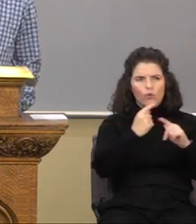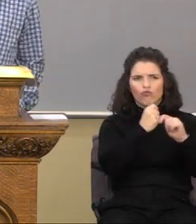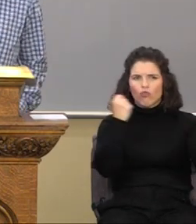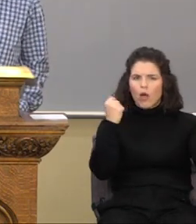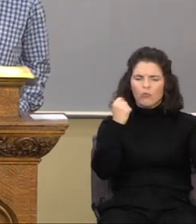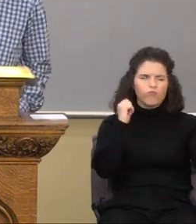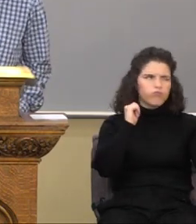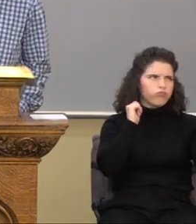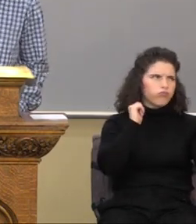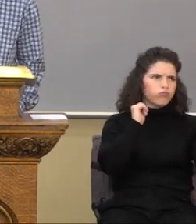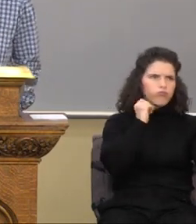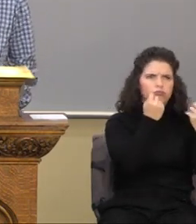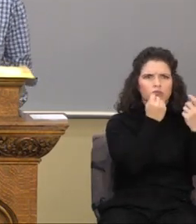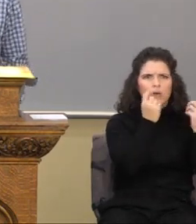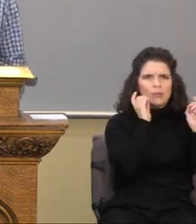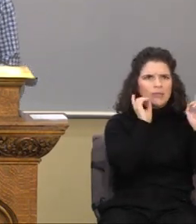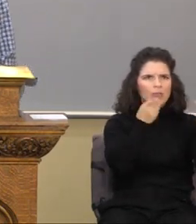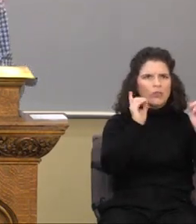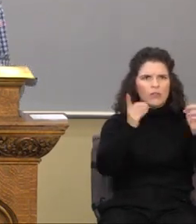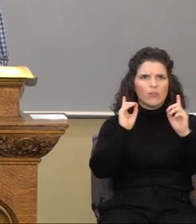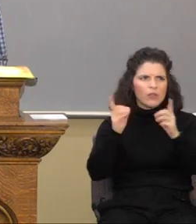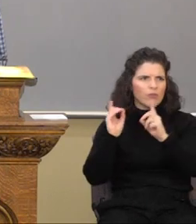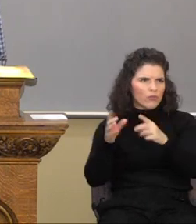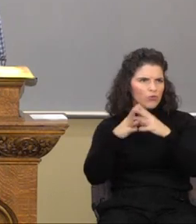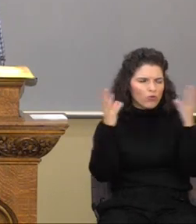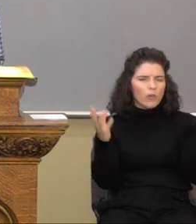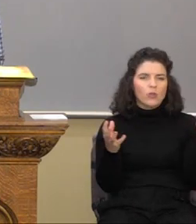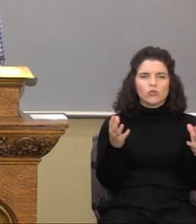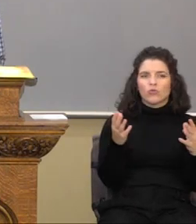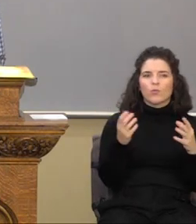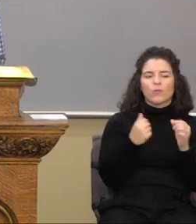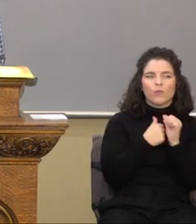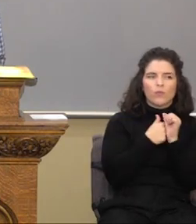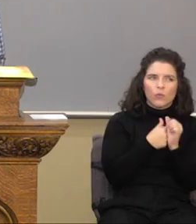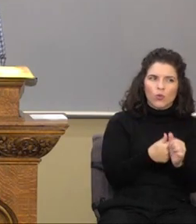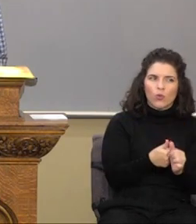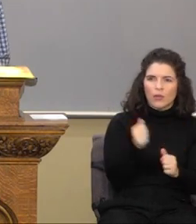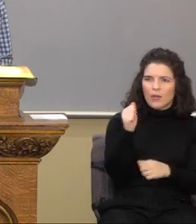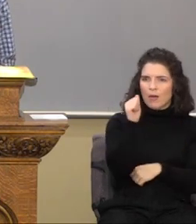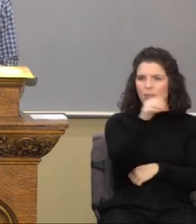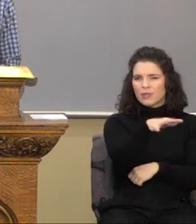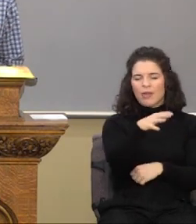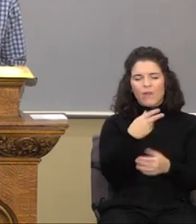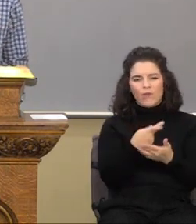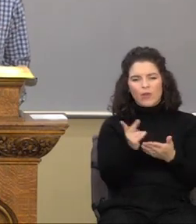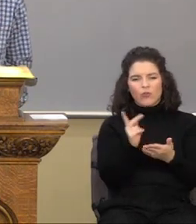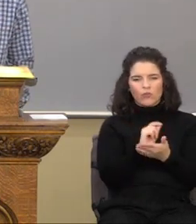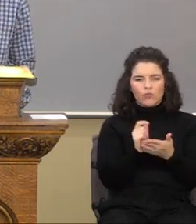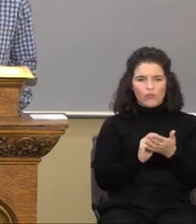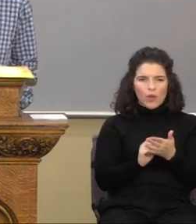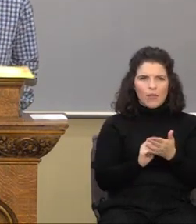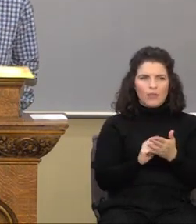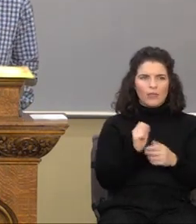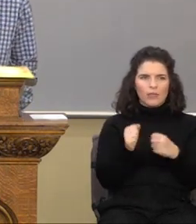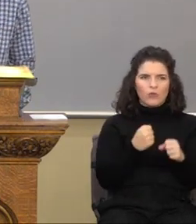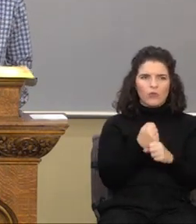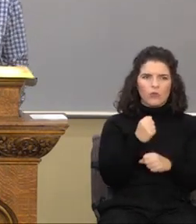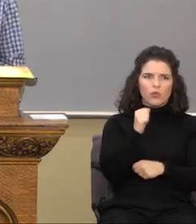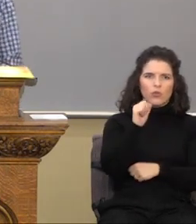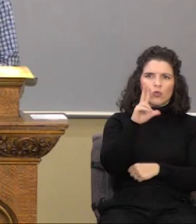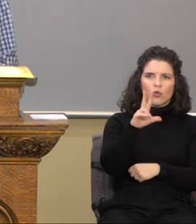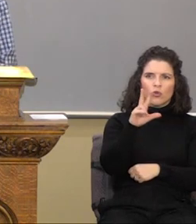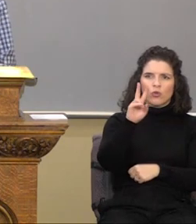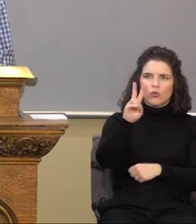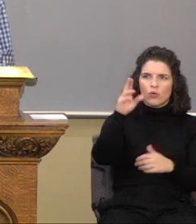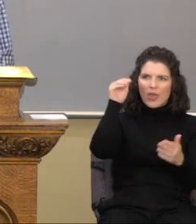According to Amazon dot com, there were. I don't know what year this was. I failed to write the year down thirty two thousand books with the word